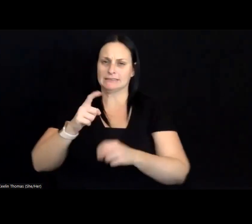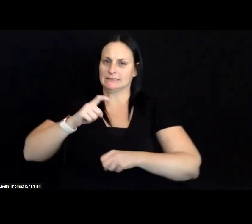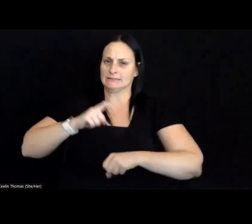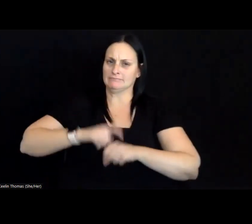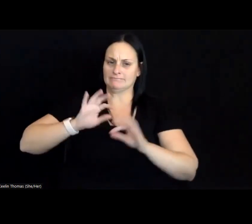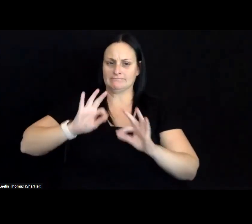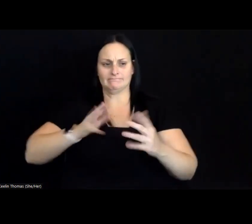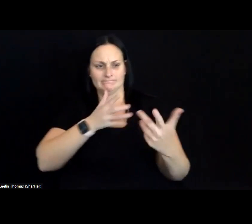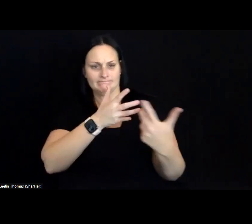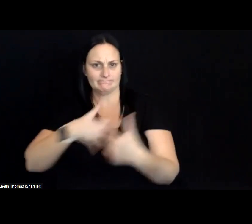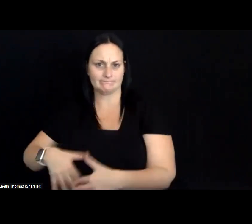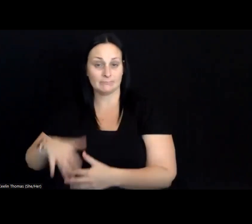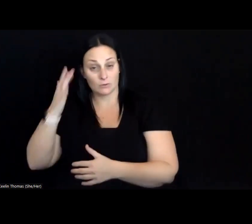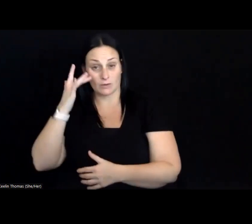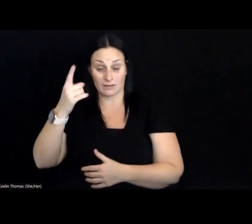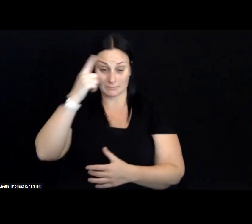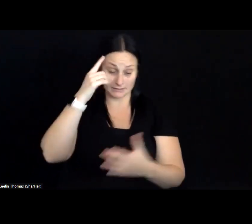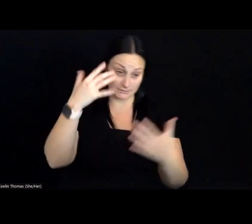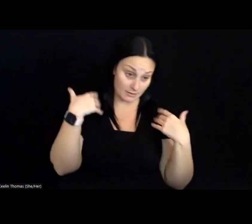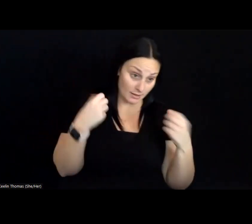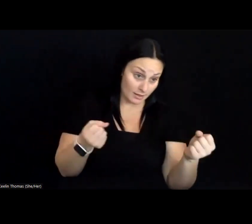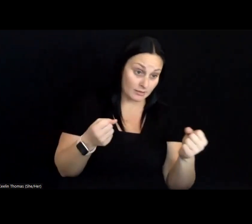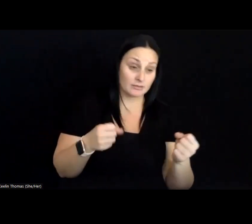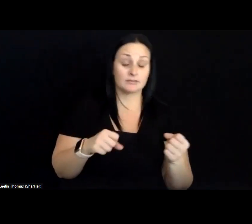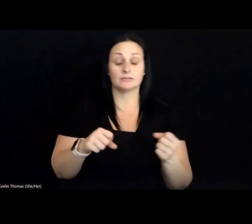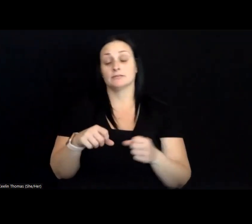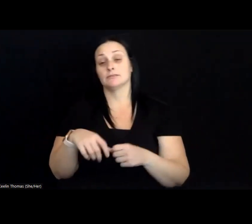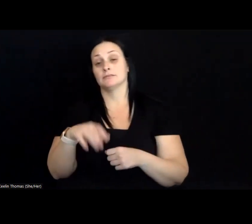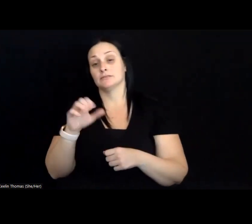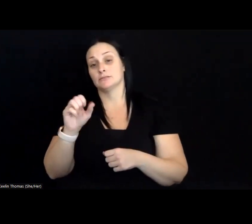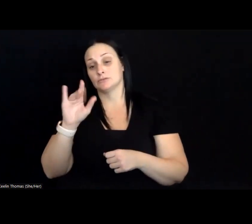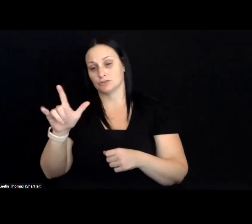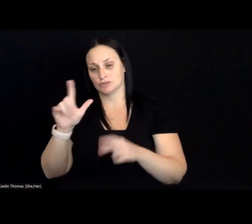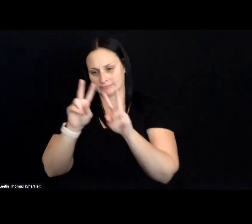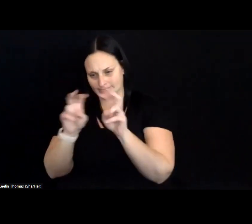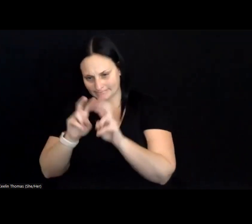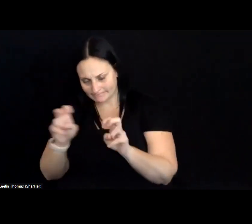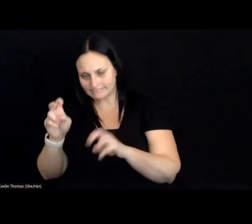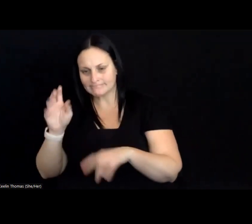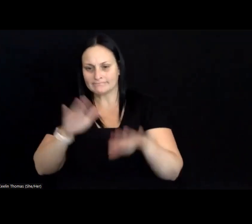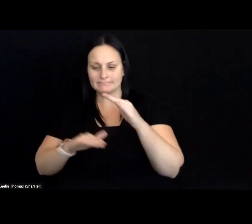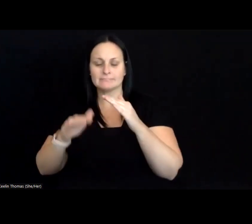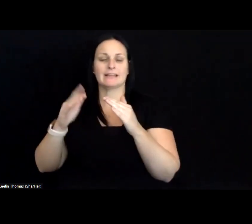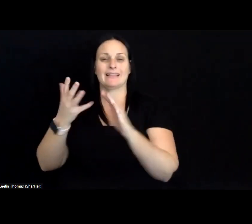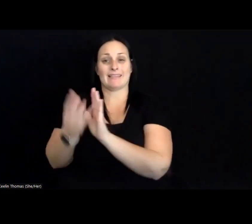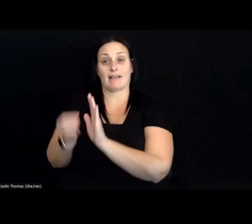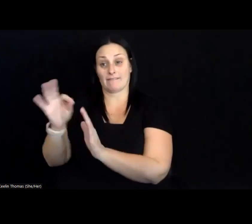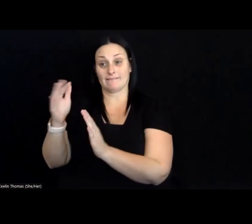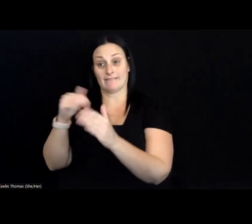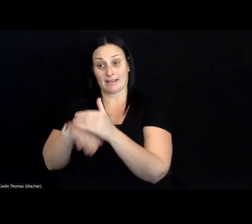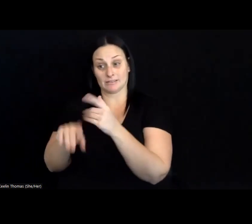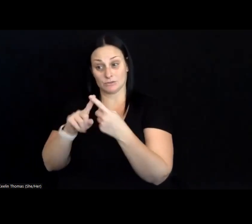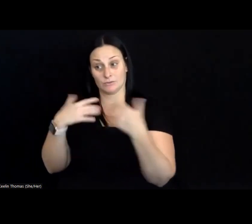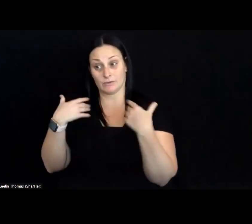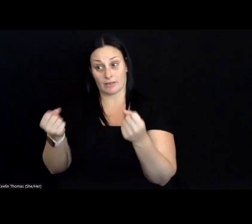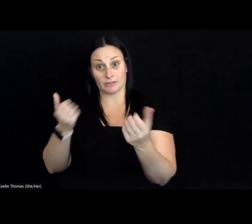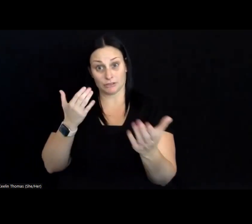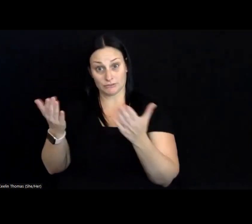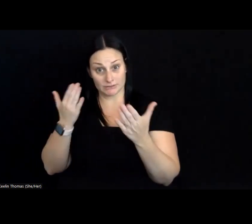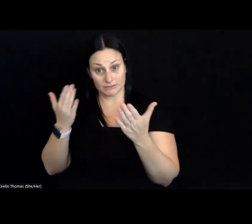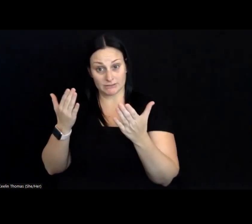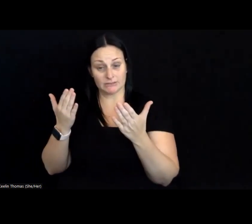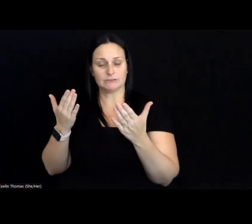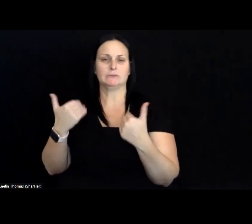as issues of mental health, social isolation, and lack of access to health services are